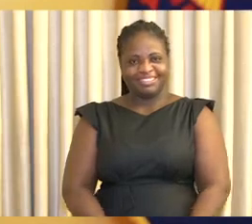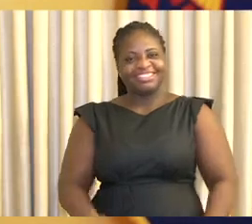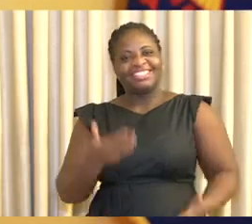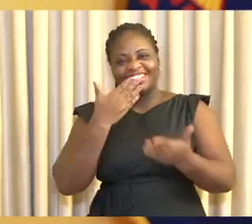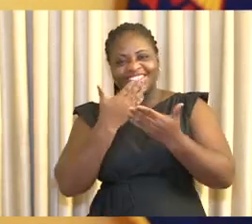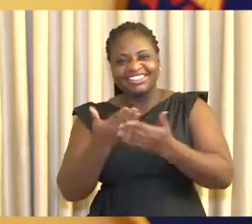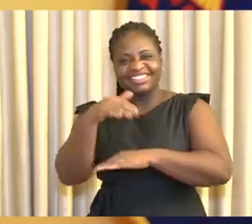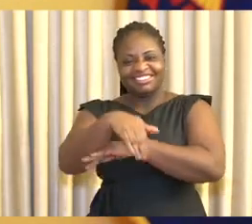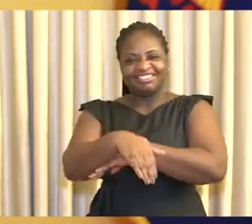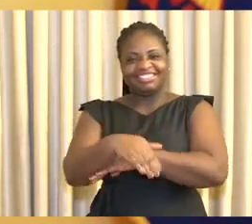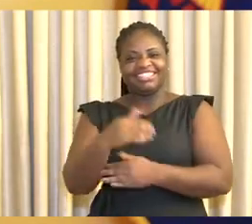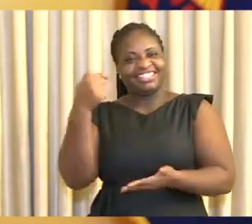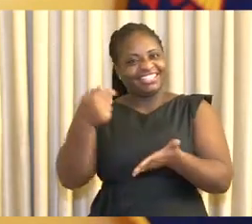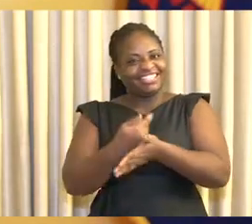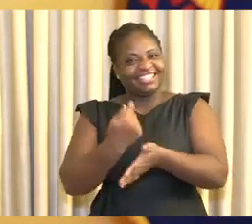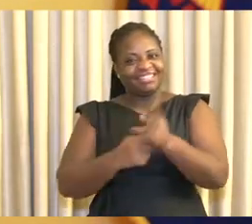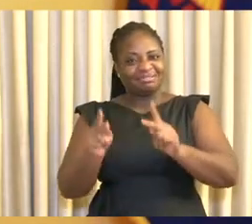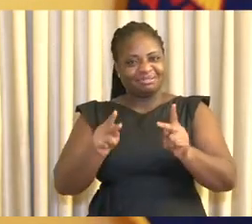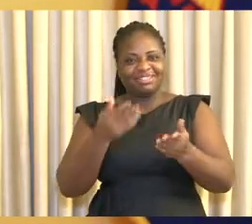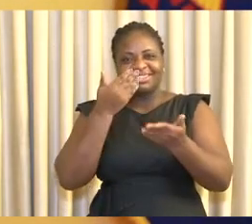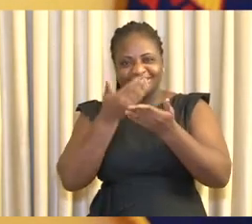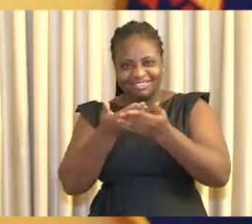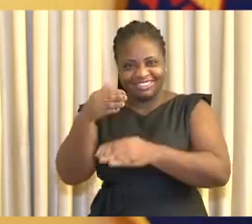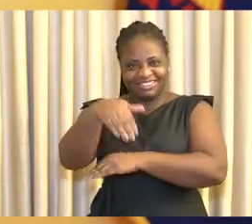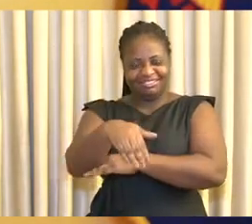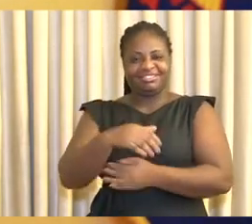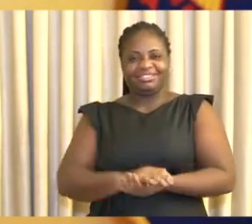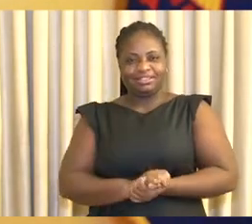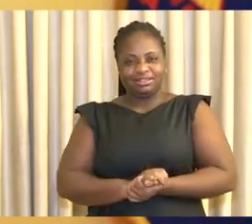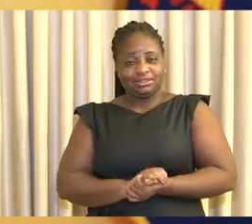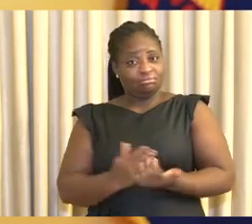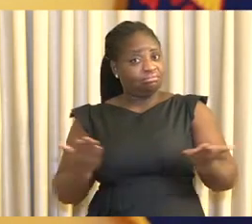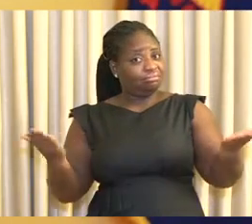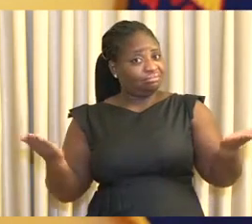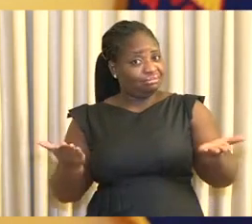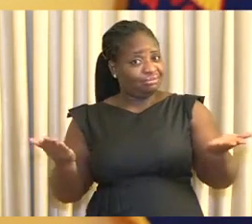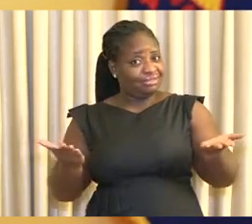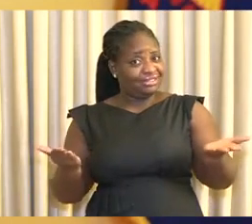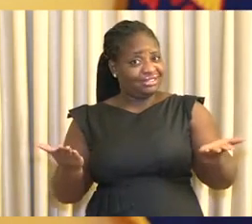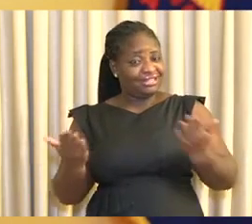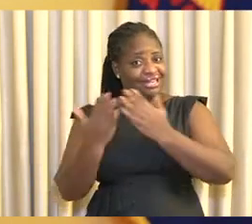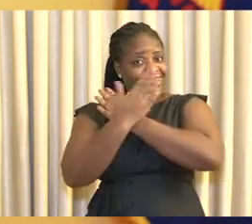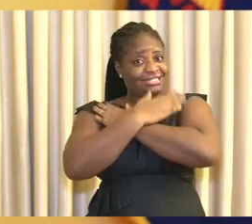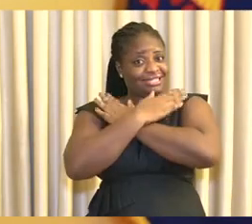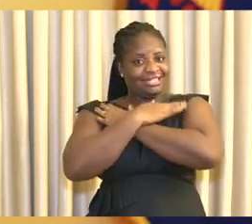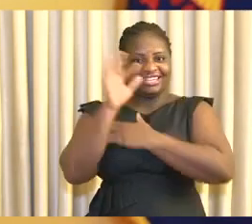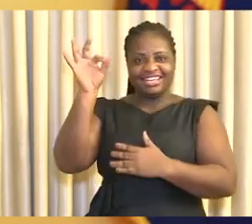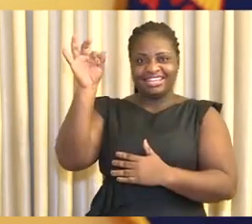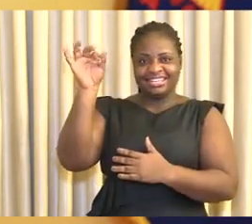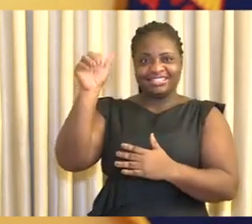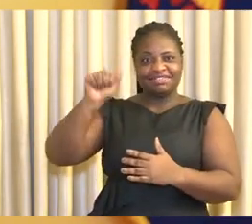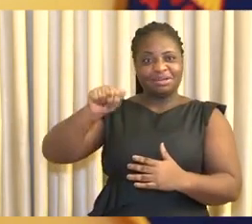Good evening. Today, Sunday 19th April,